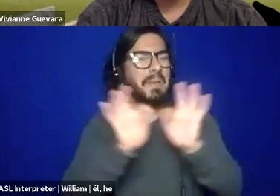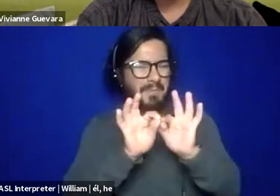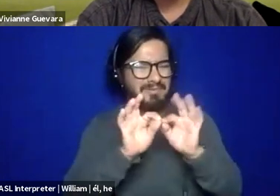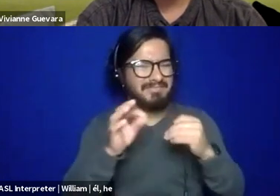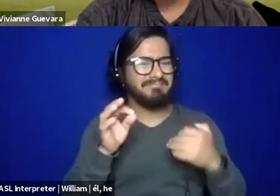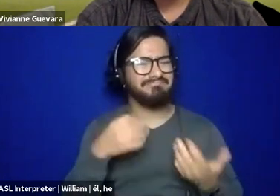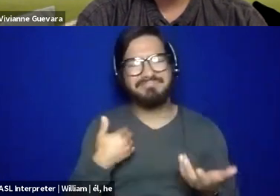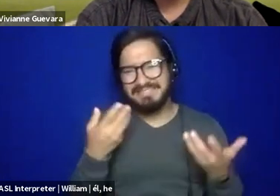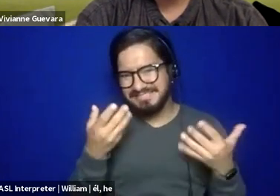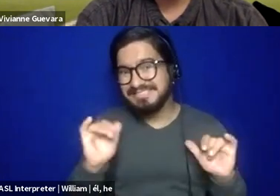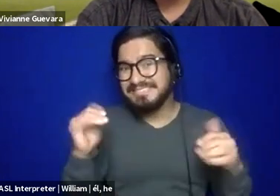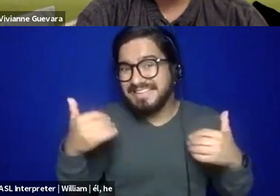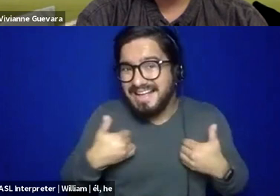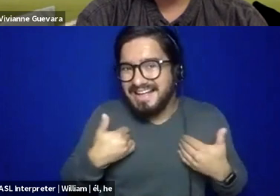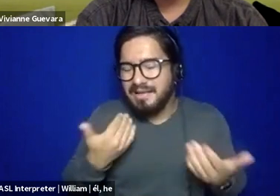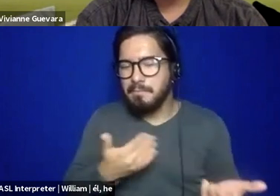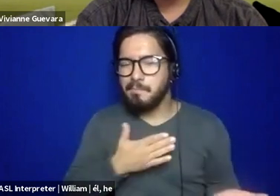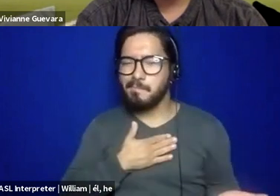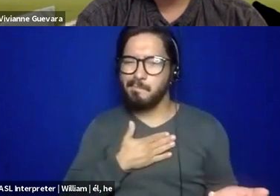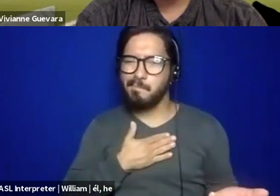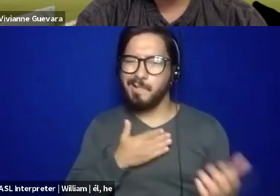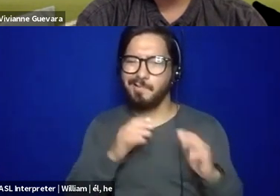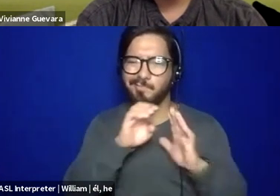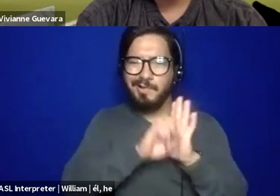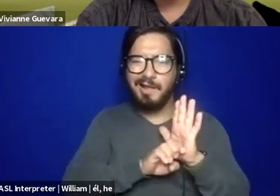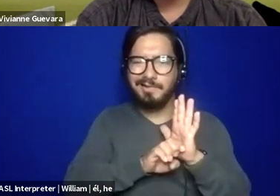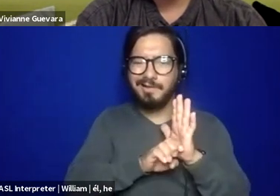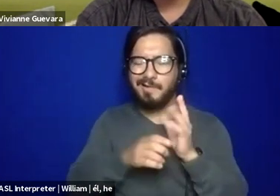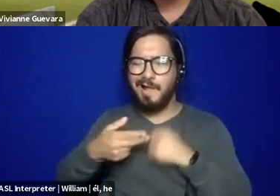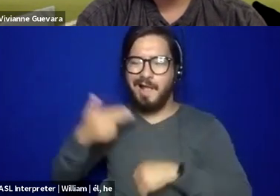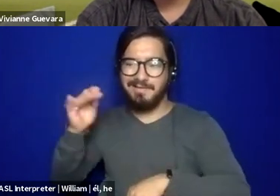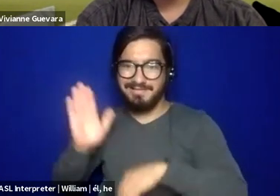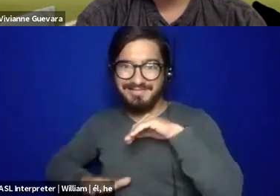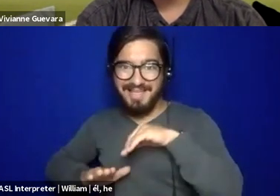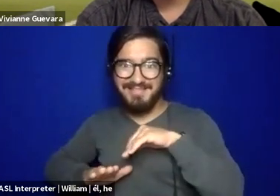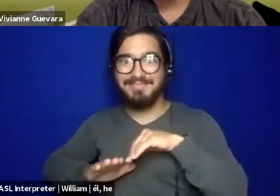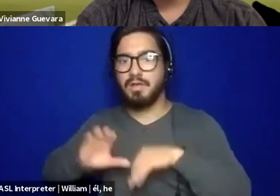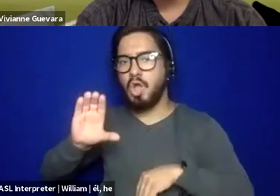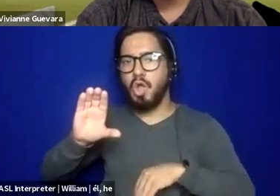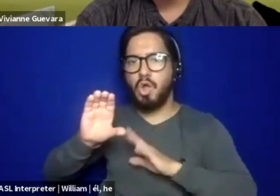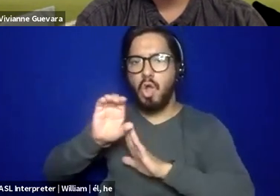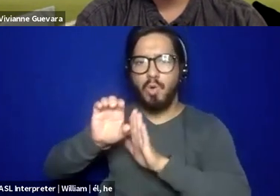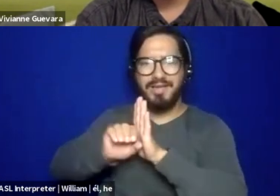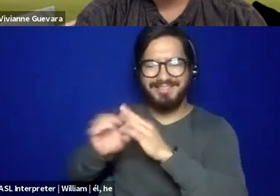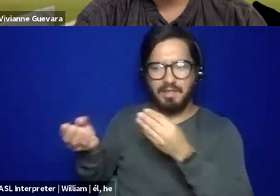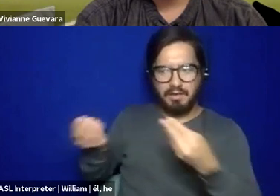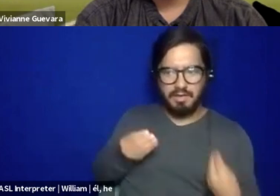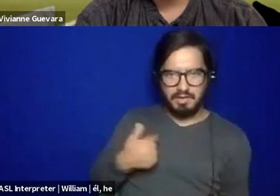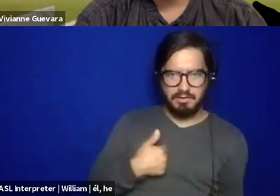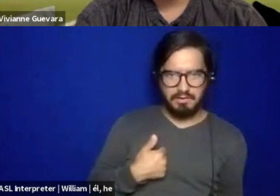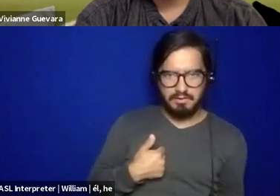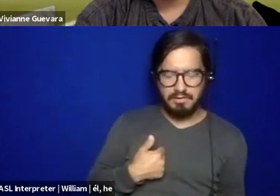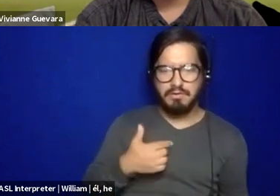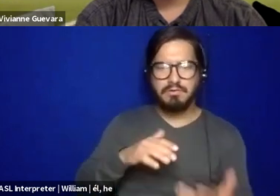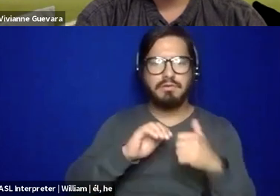higher than the ones that were handed to me by the code of ethics, um, for social workers. To Irish's point, it's like, how are you going to hold